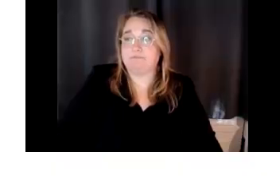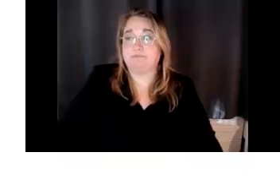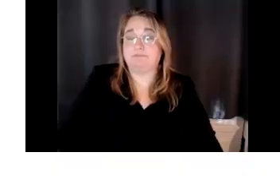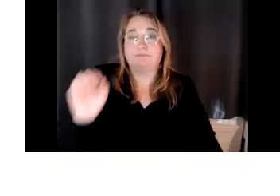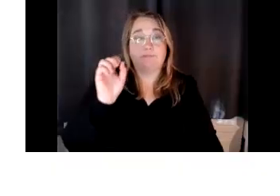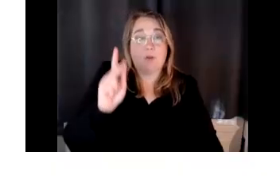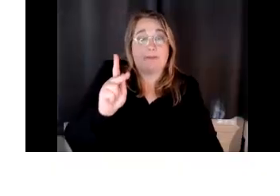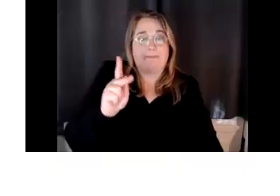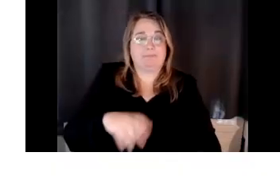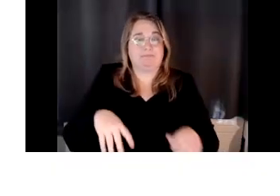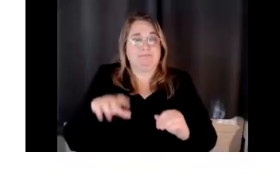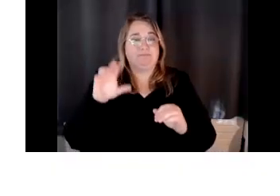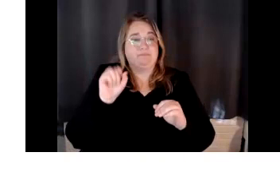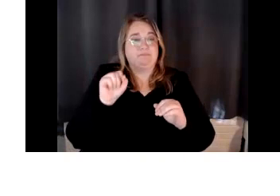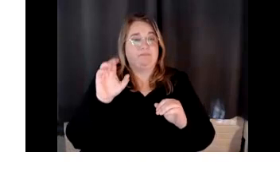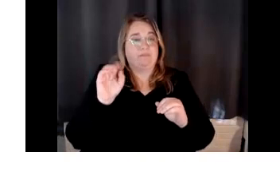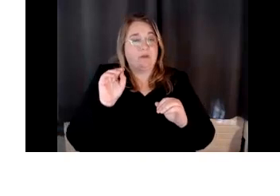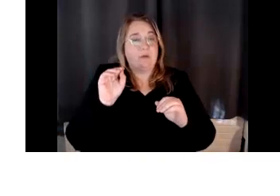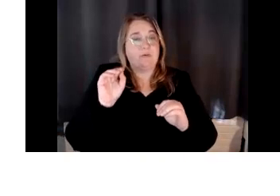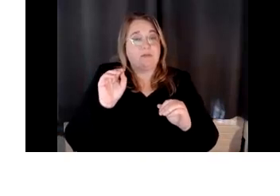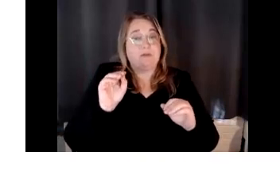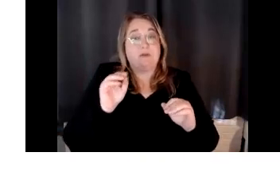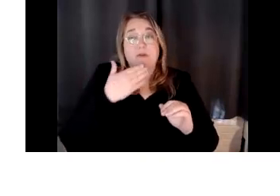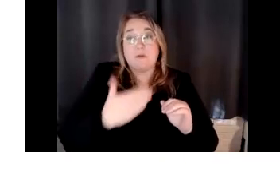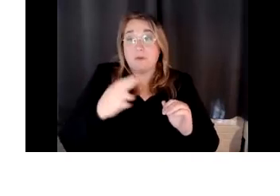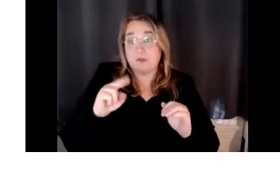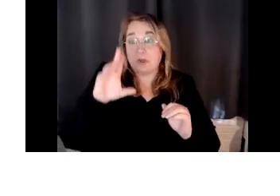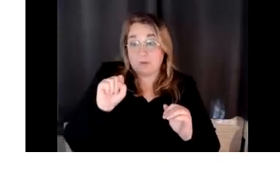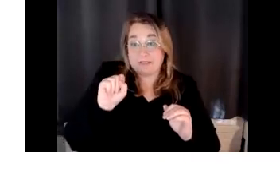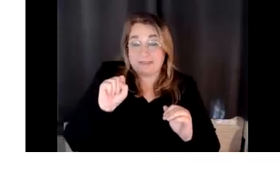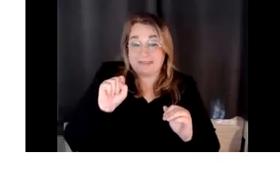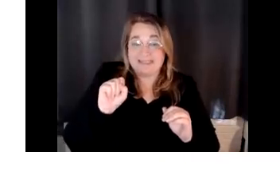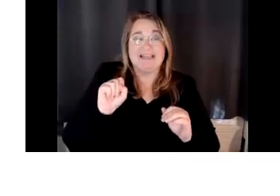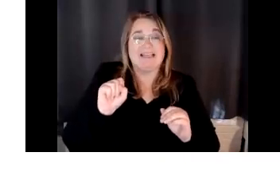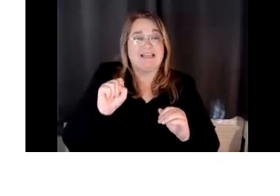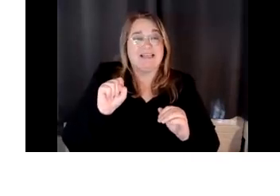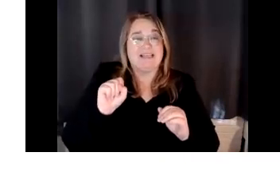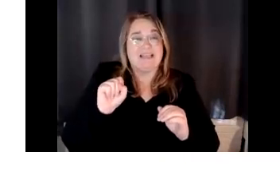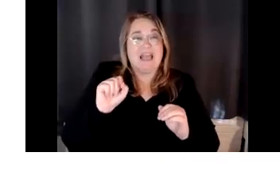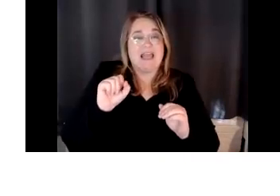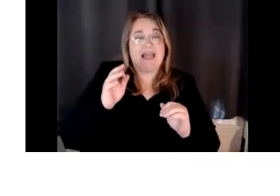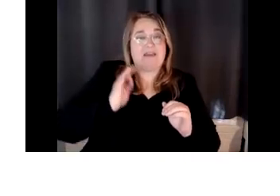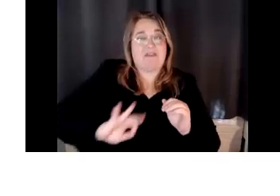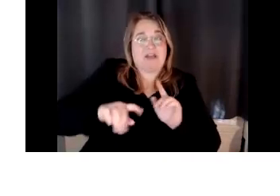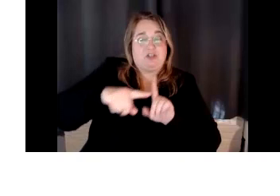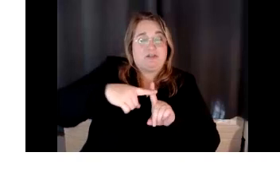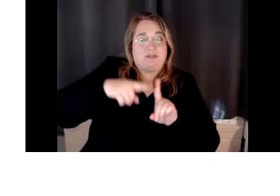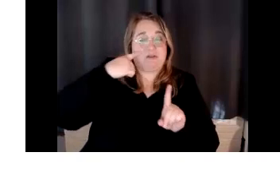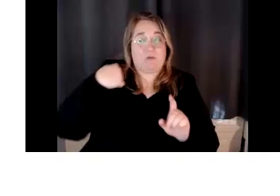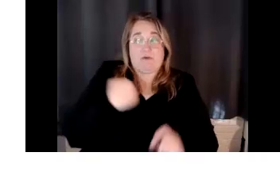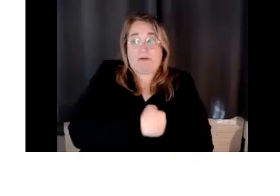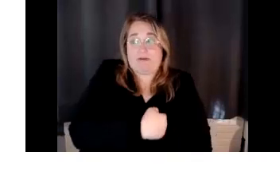Okay. So now the good news. Advantages for us. Okay. So